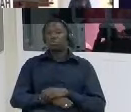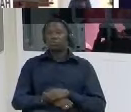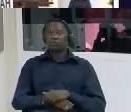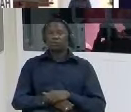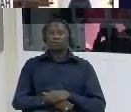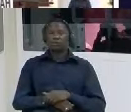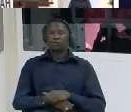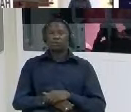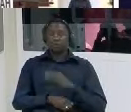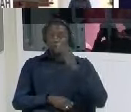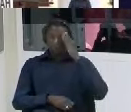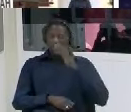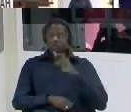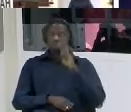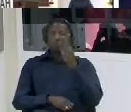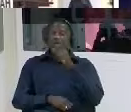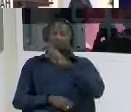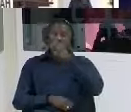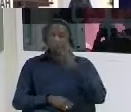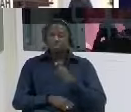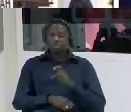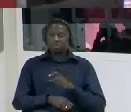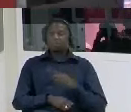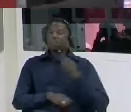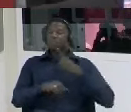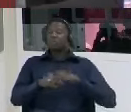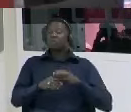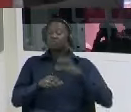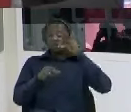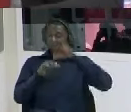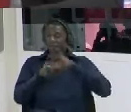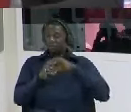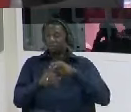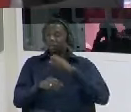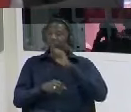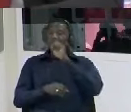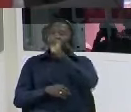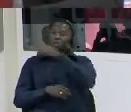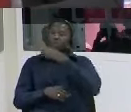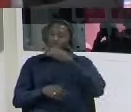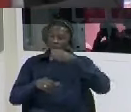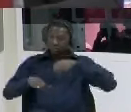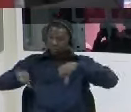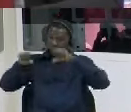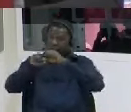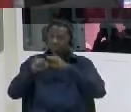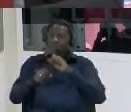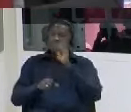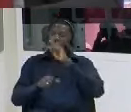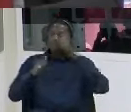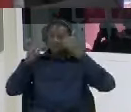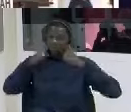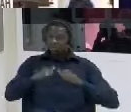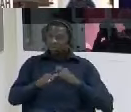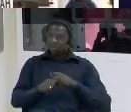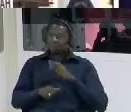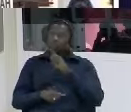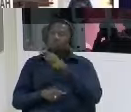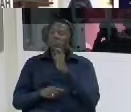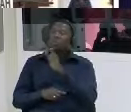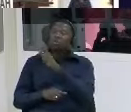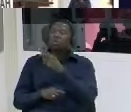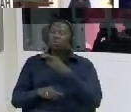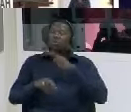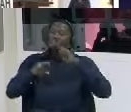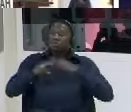thank you the second question is since you were elected by your constituents what eventually happened to your to your